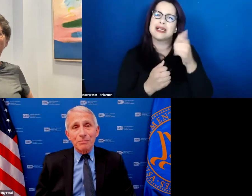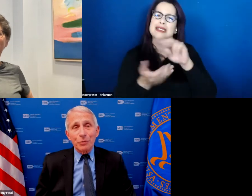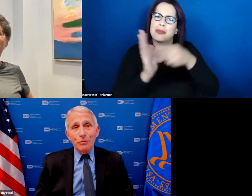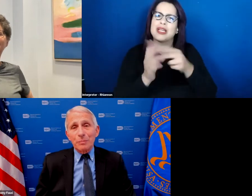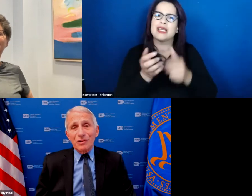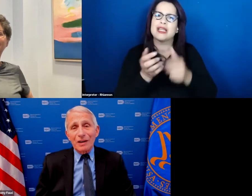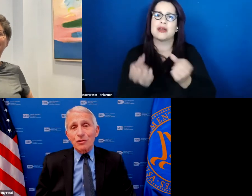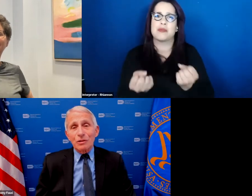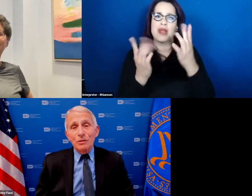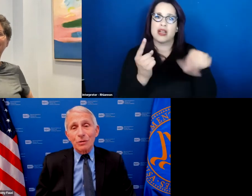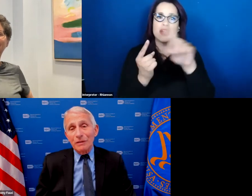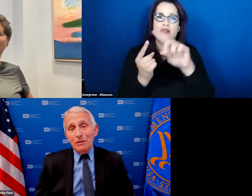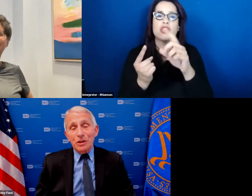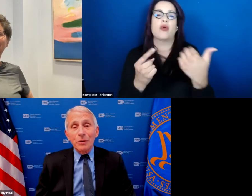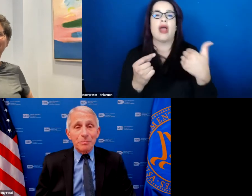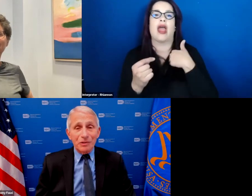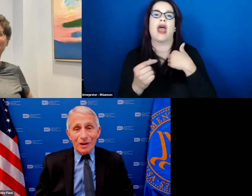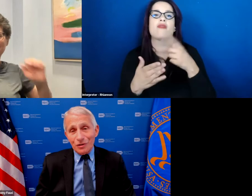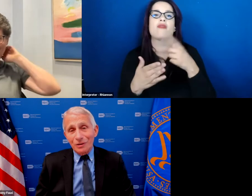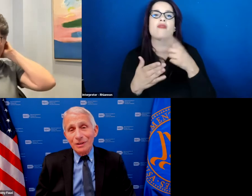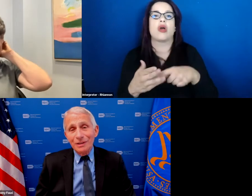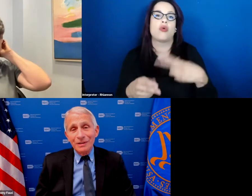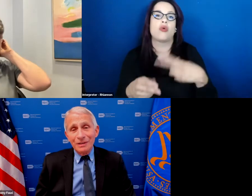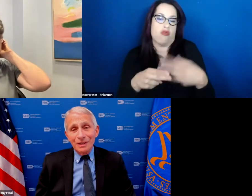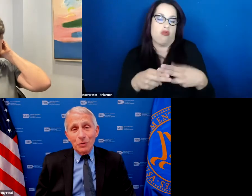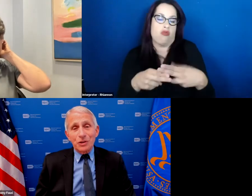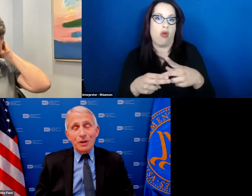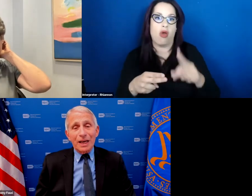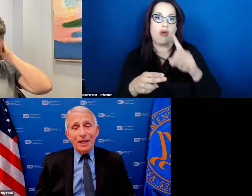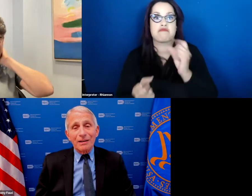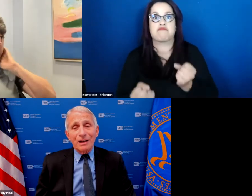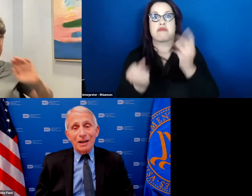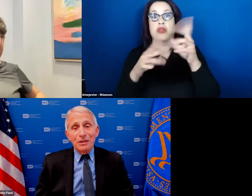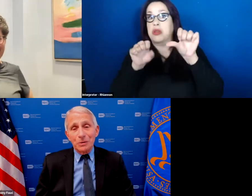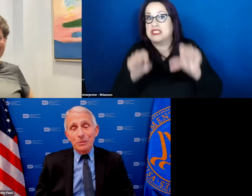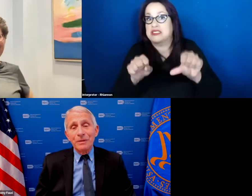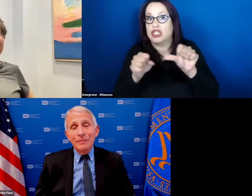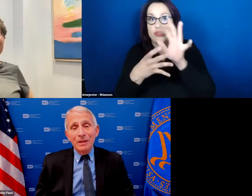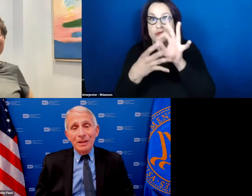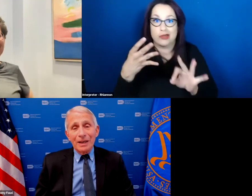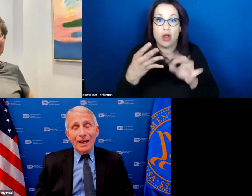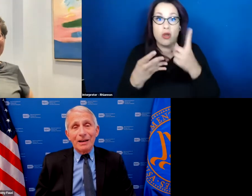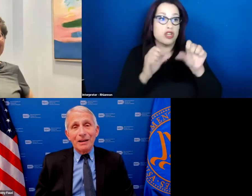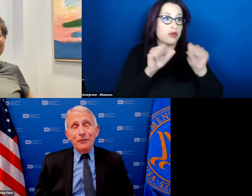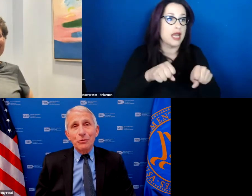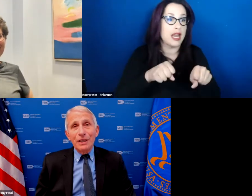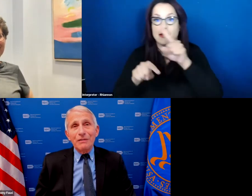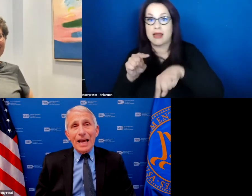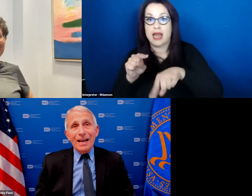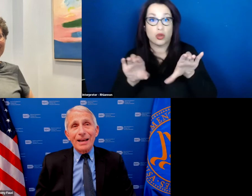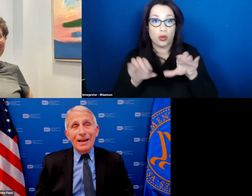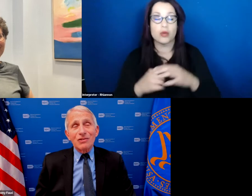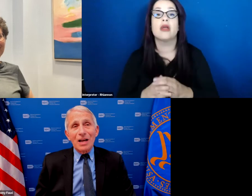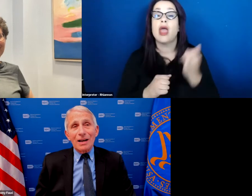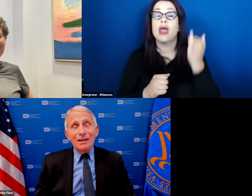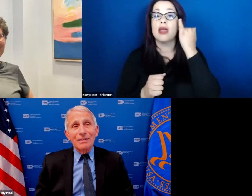pluripotential or even toady potential in what you can and cannot do and if you leave